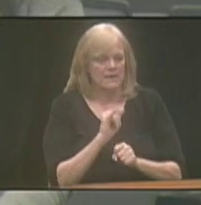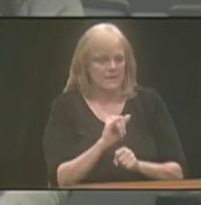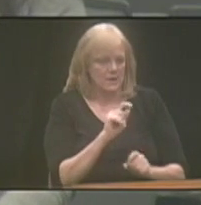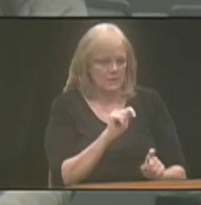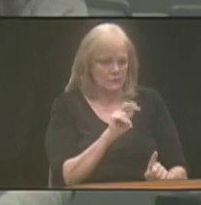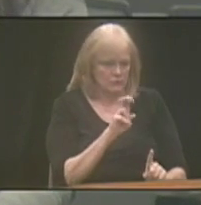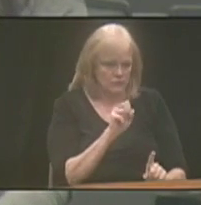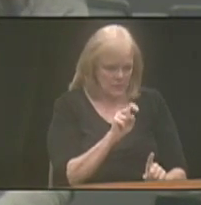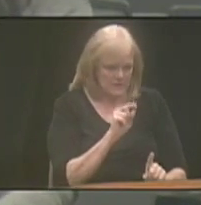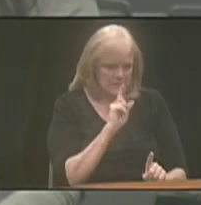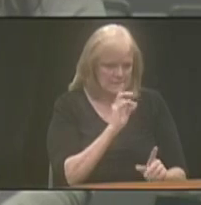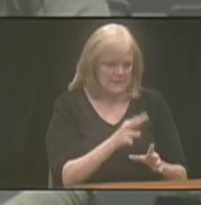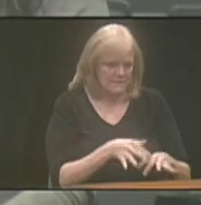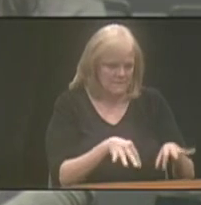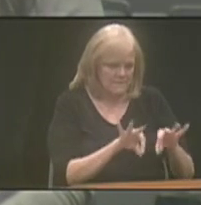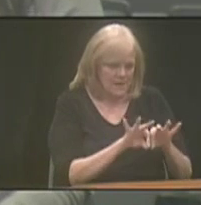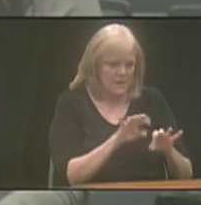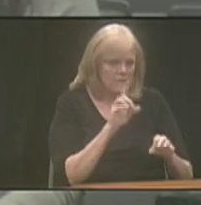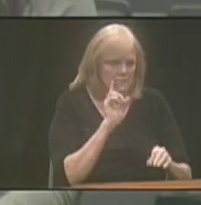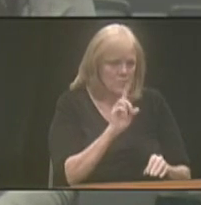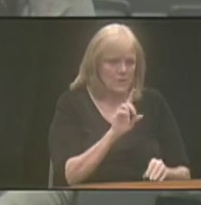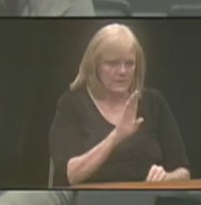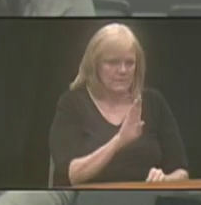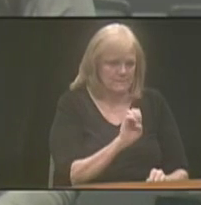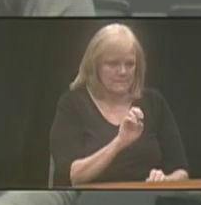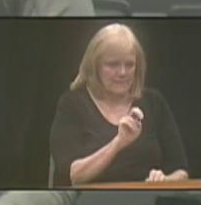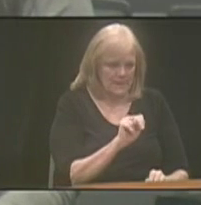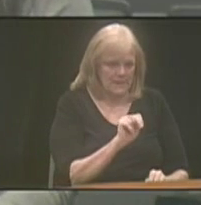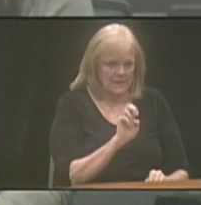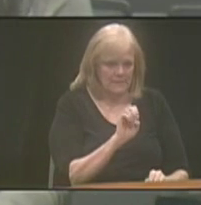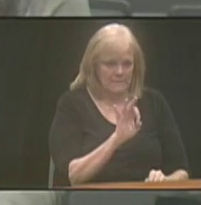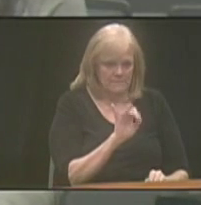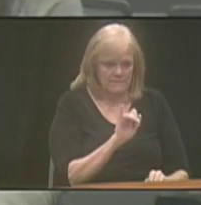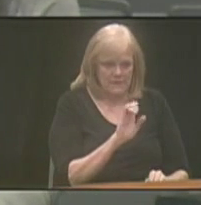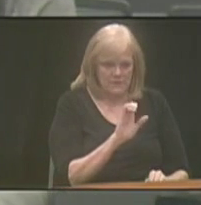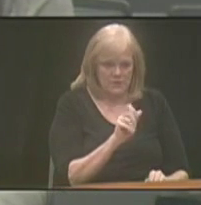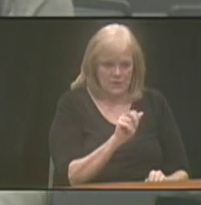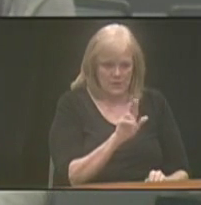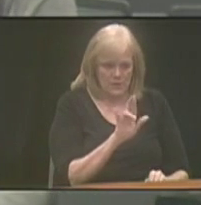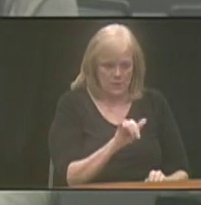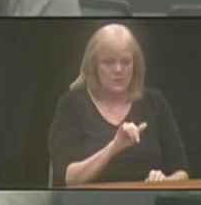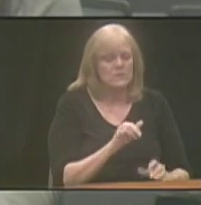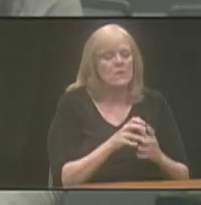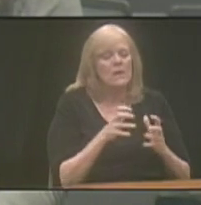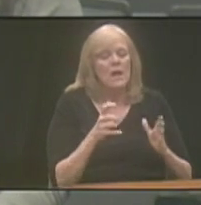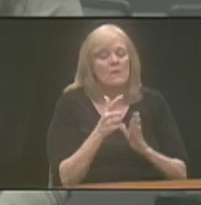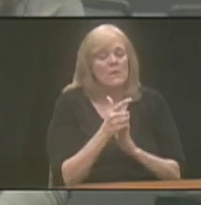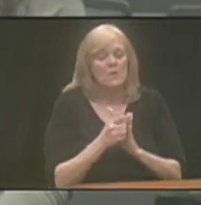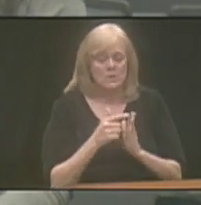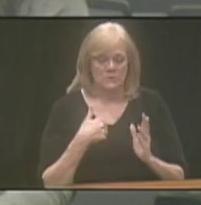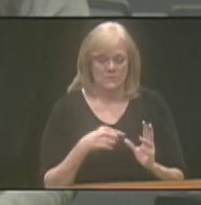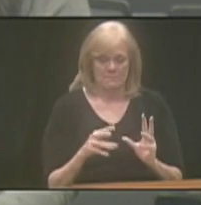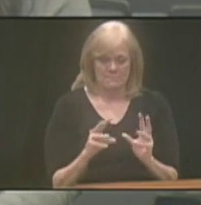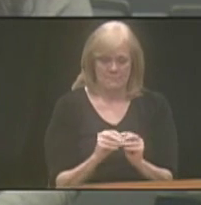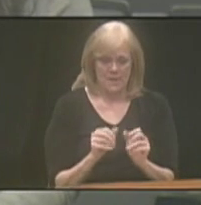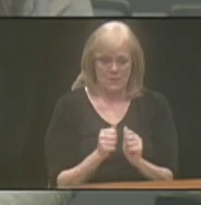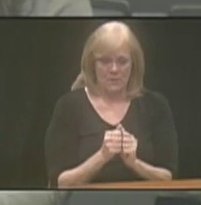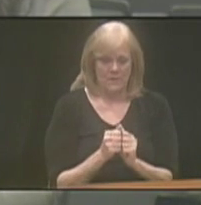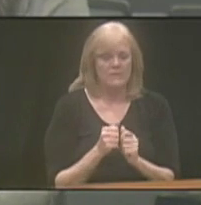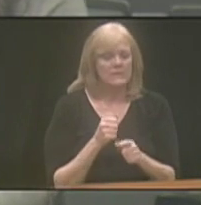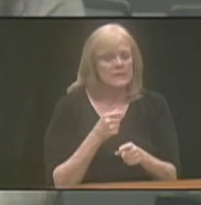trust a value for the beneficiary. So a lot of the lawyers that we've met with have said,